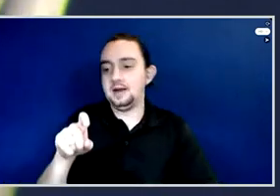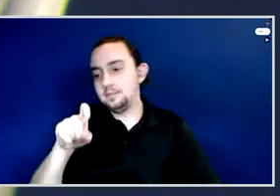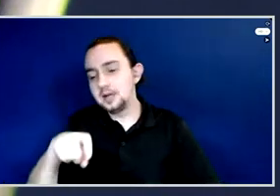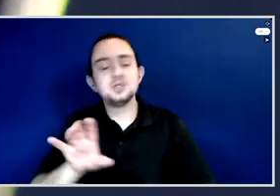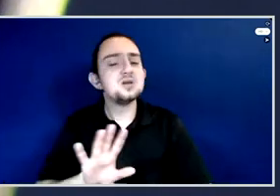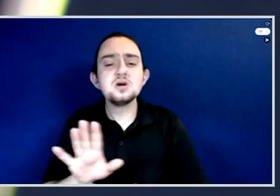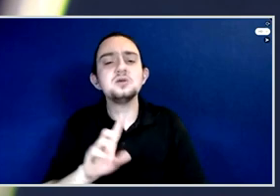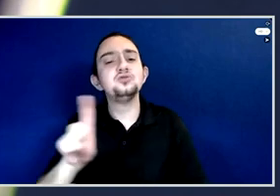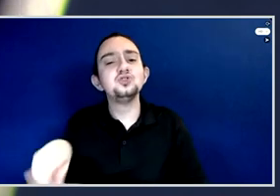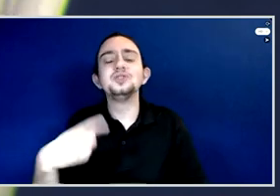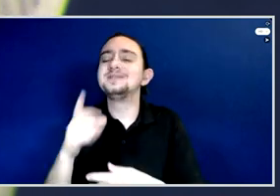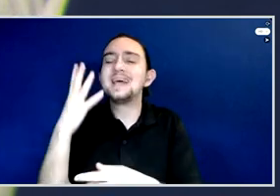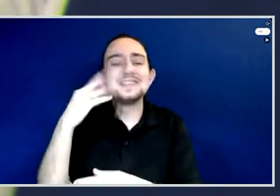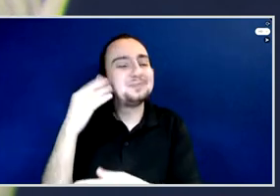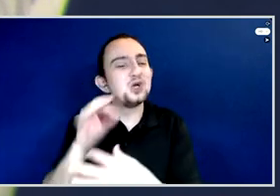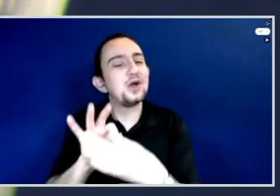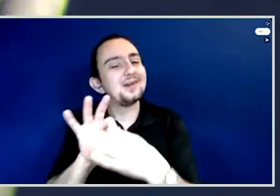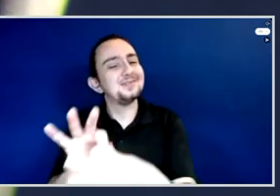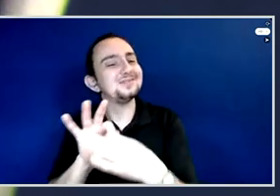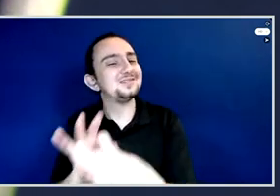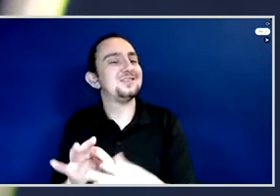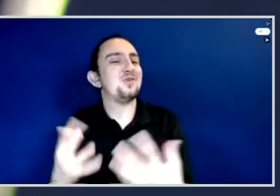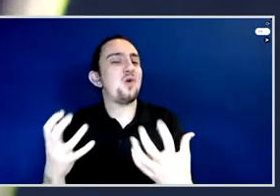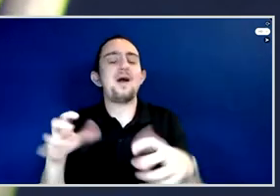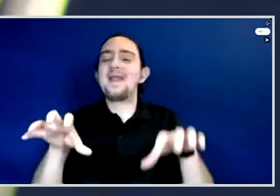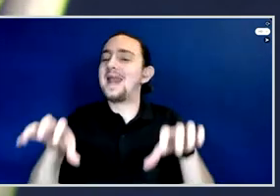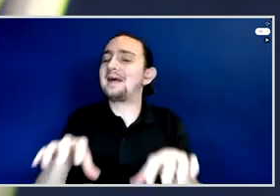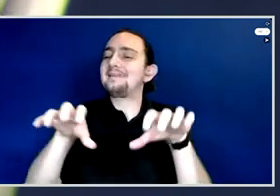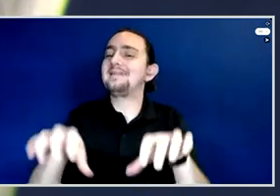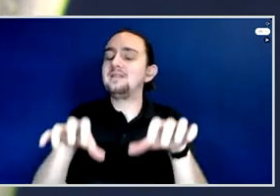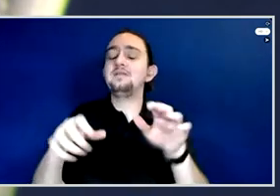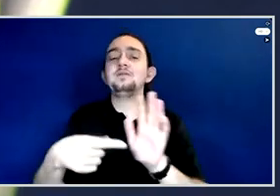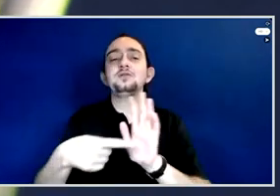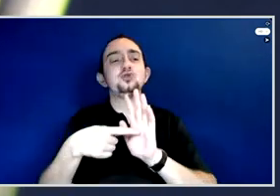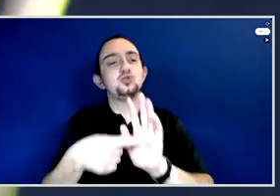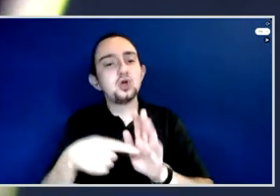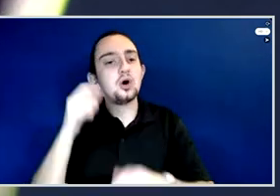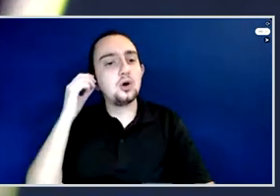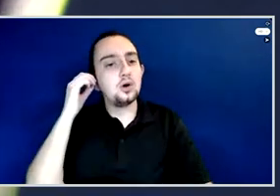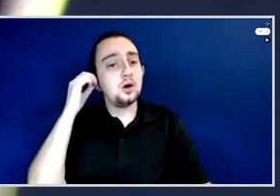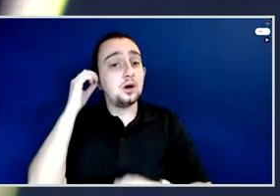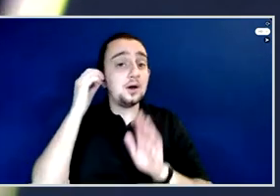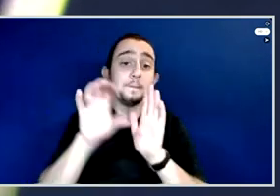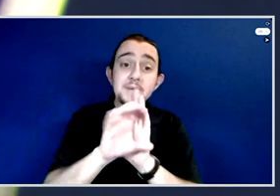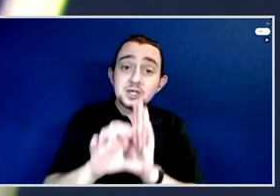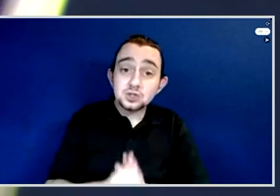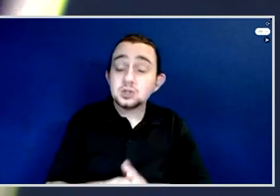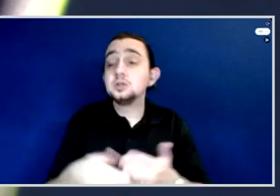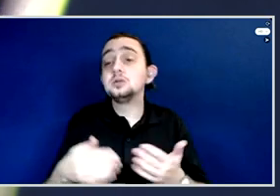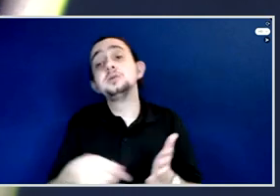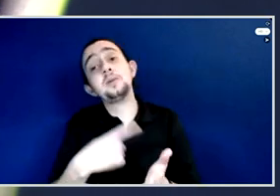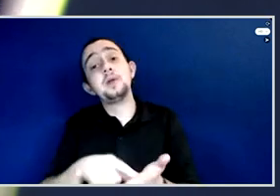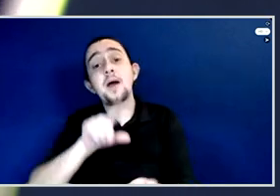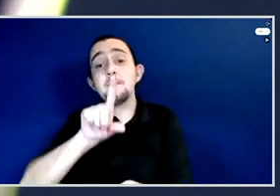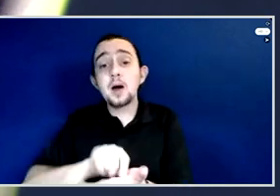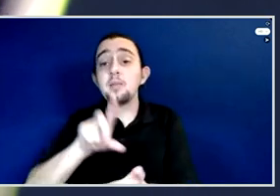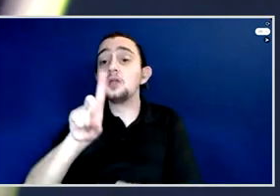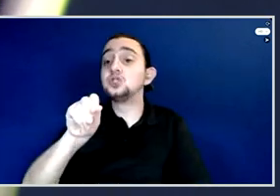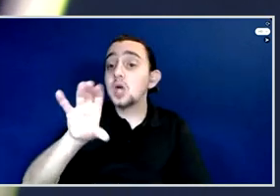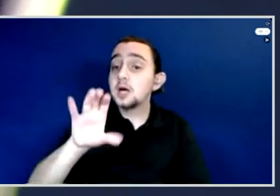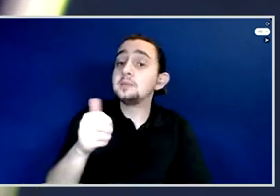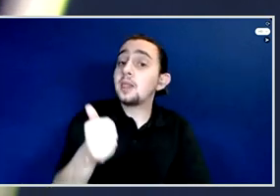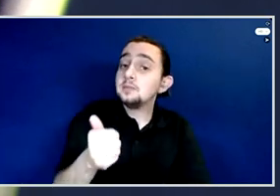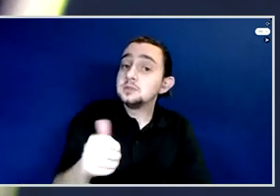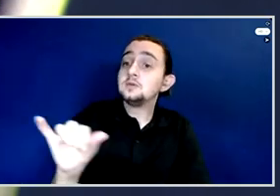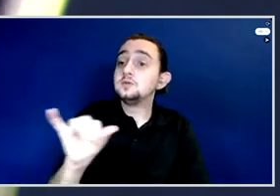them not just to read our story, but we usually publish documents. We publish sometimes not the story, but we, like, We have a